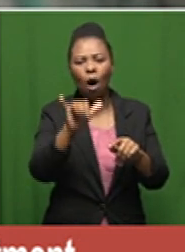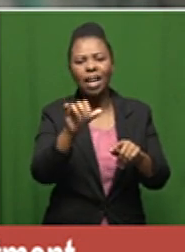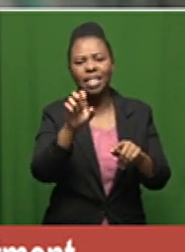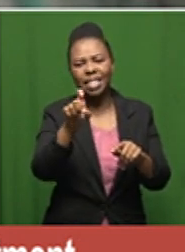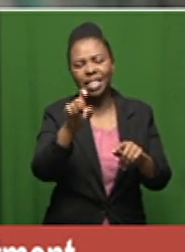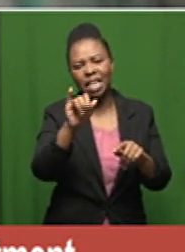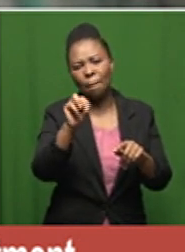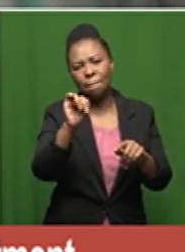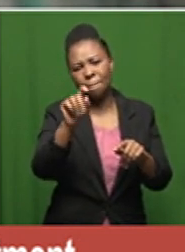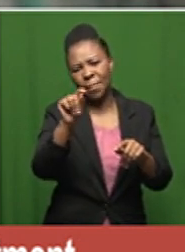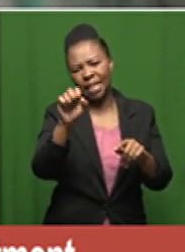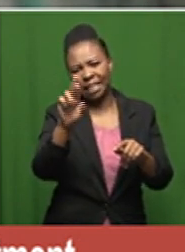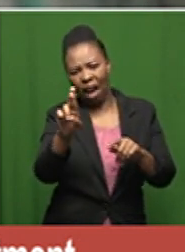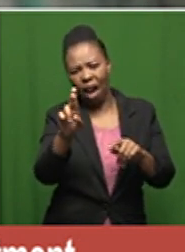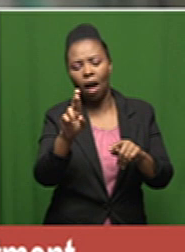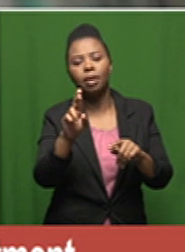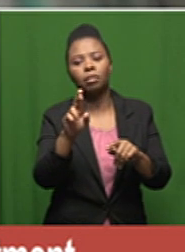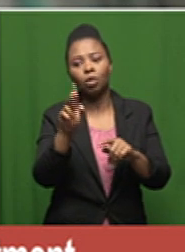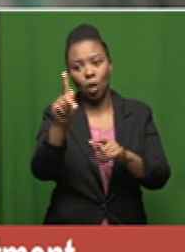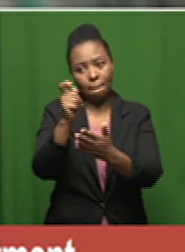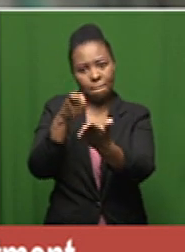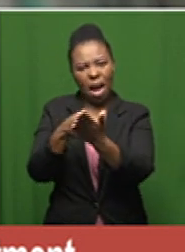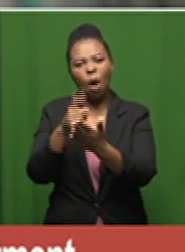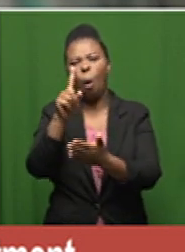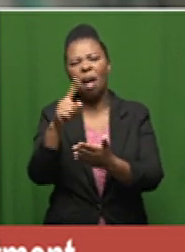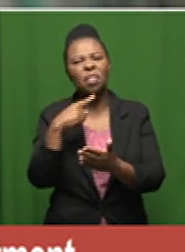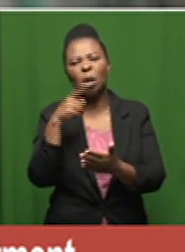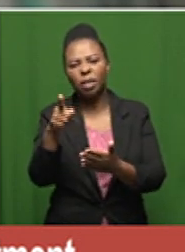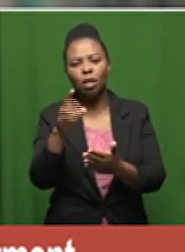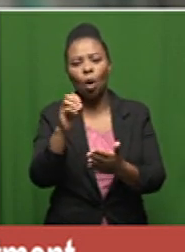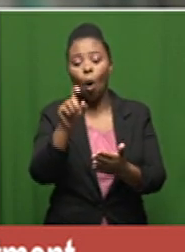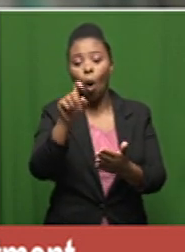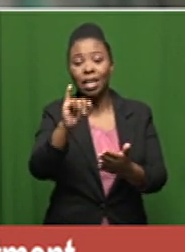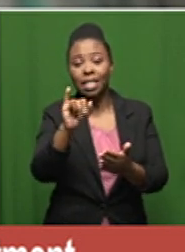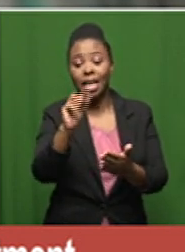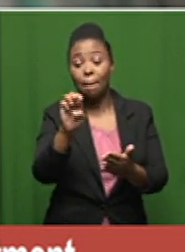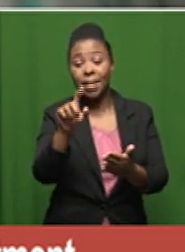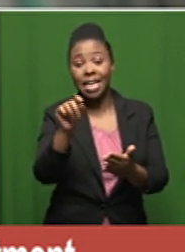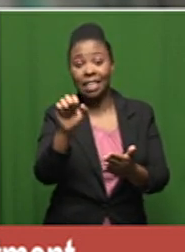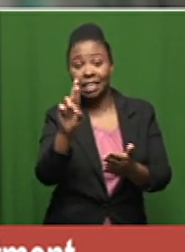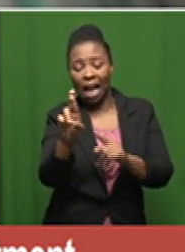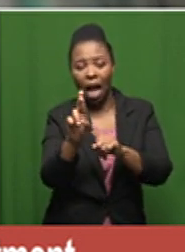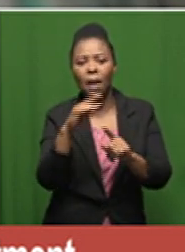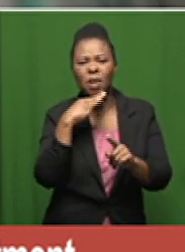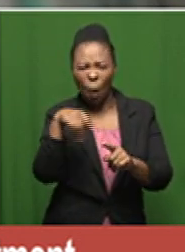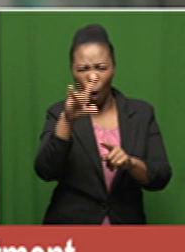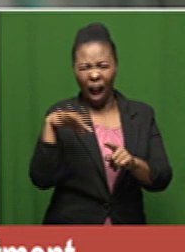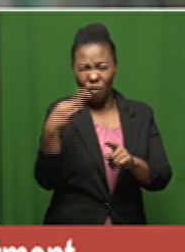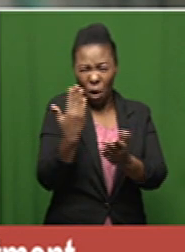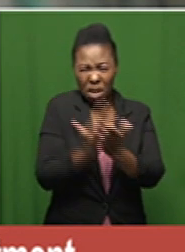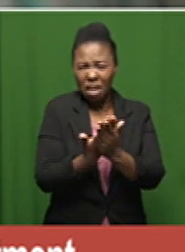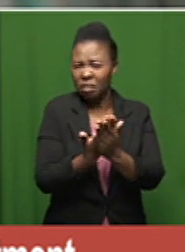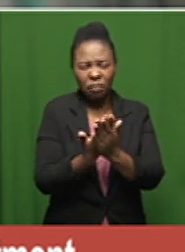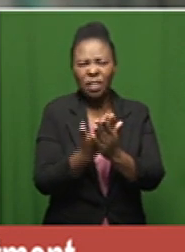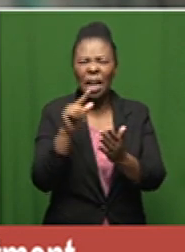the pharmacy but they're about a thousand rand or they're about for an oximeter so not everybody will be able to afford one and that's a little